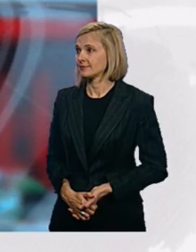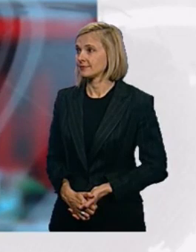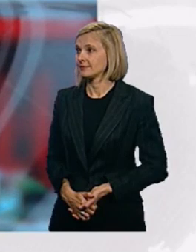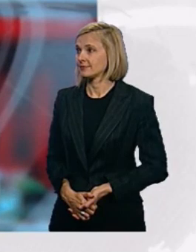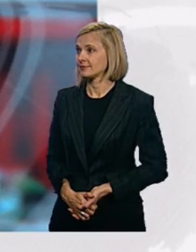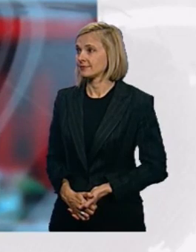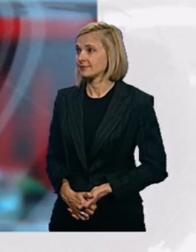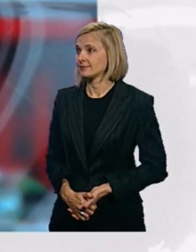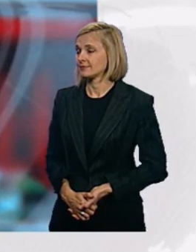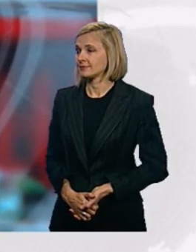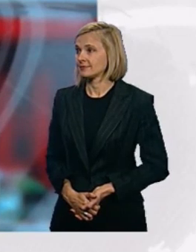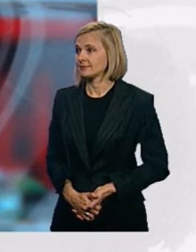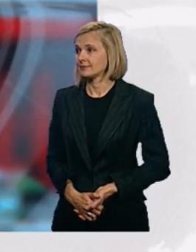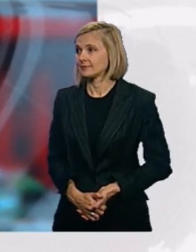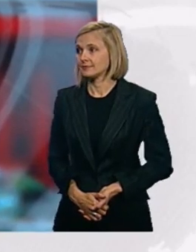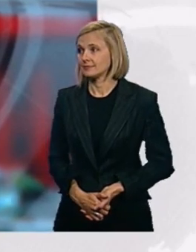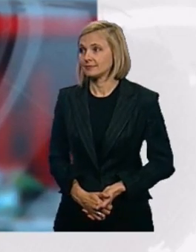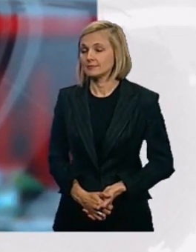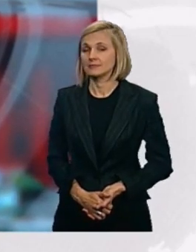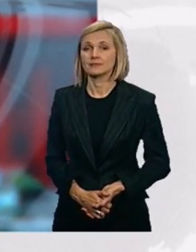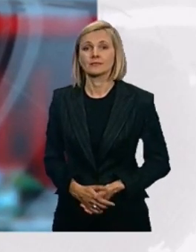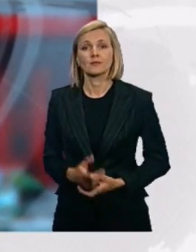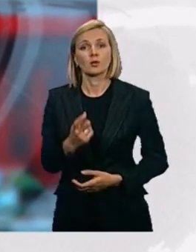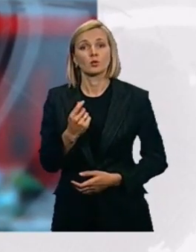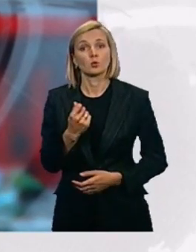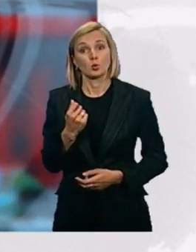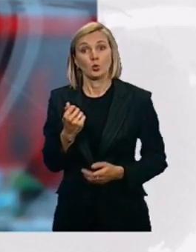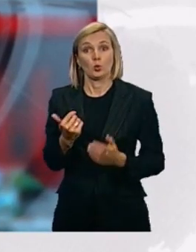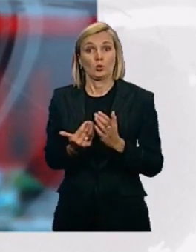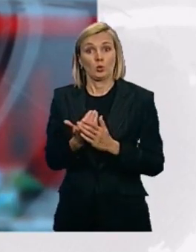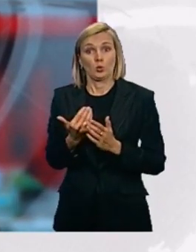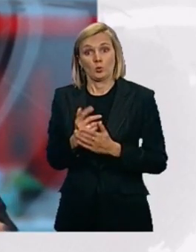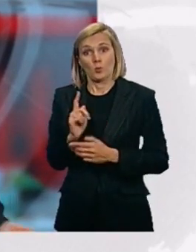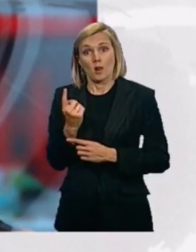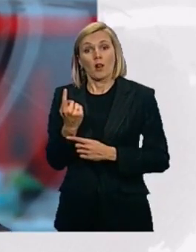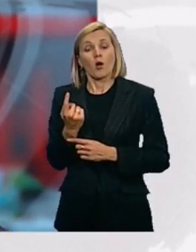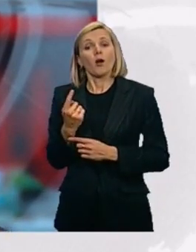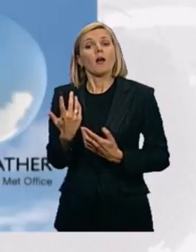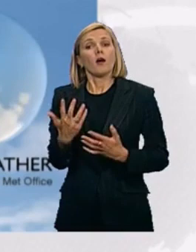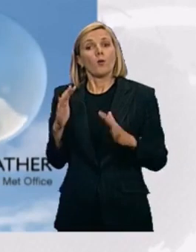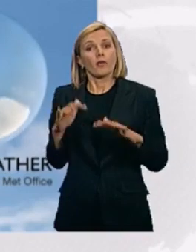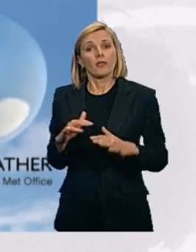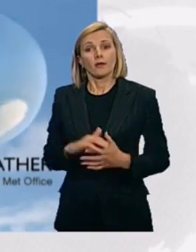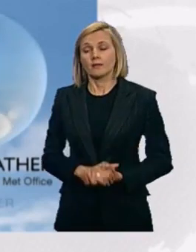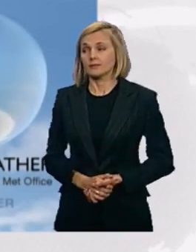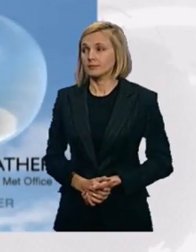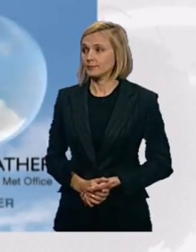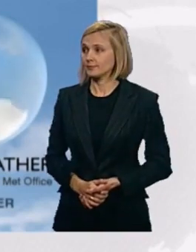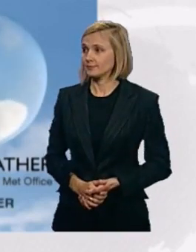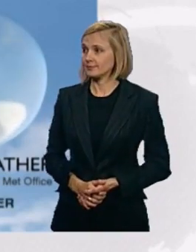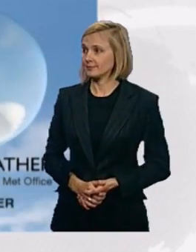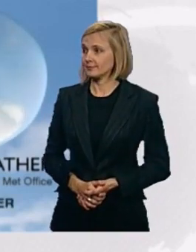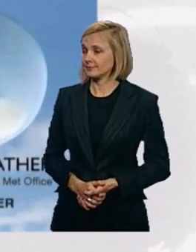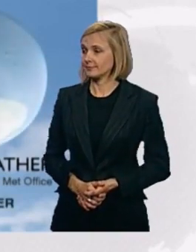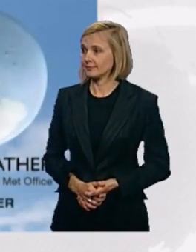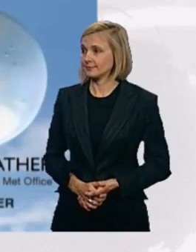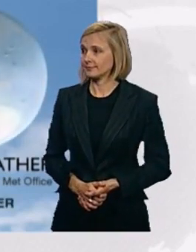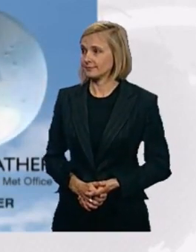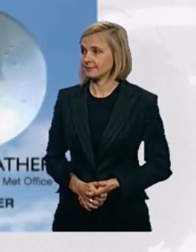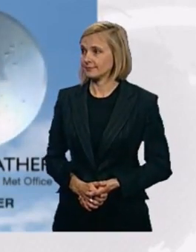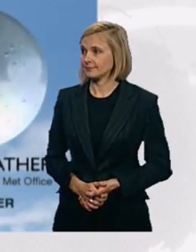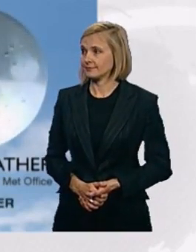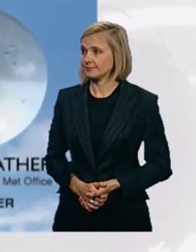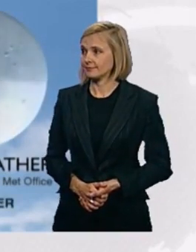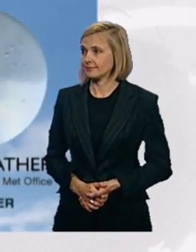Much more coming up in the one o'clock news in just a moment. Let's have a look at the weather prospects first, though. Here's Nick Miller. Nick. Hello. This weather pattern has